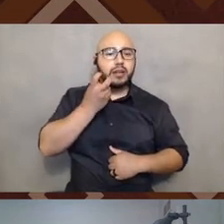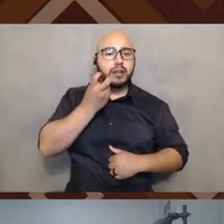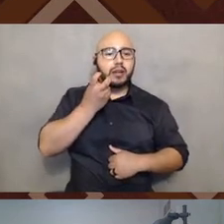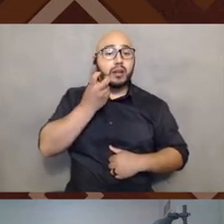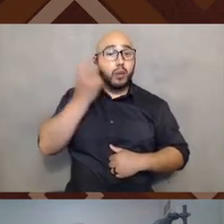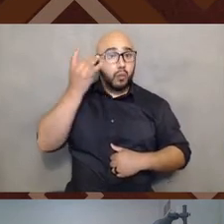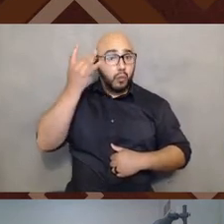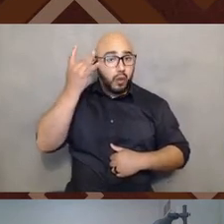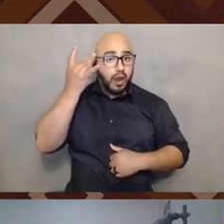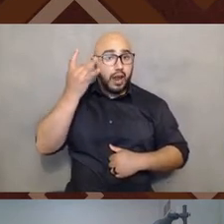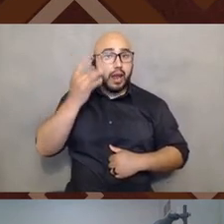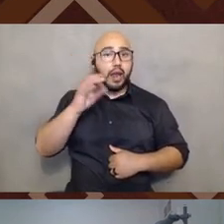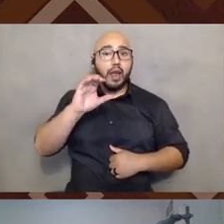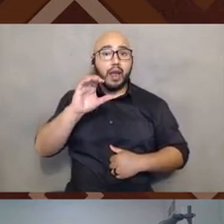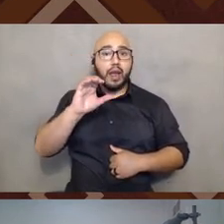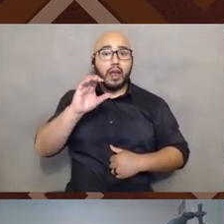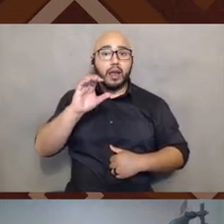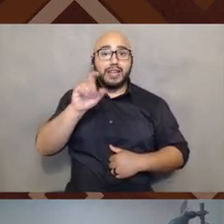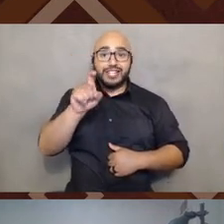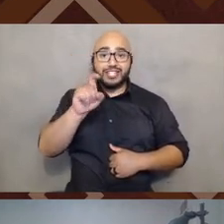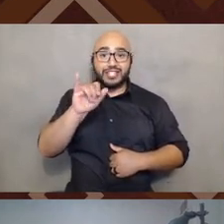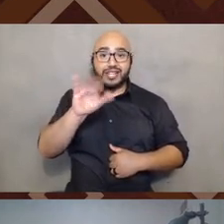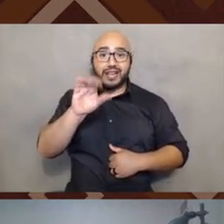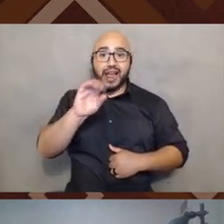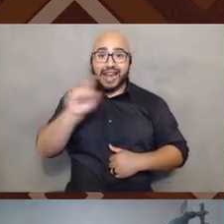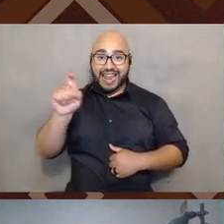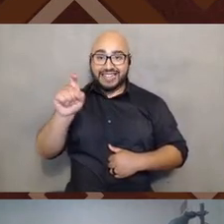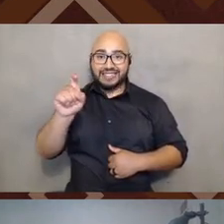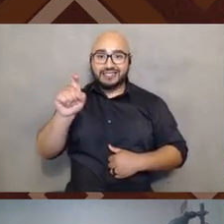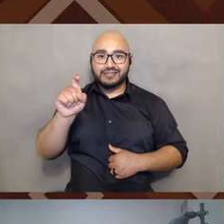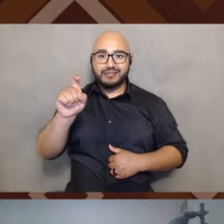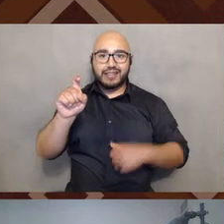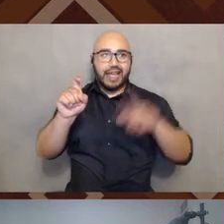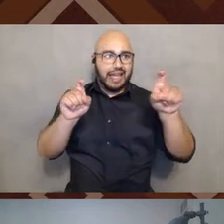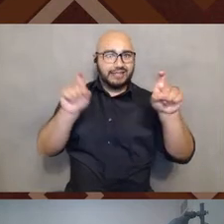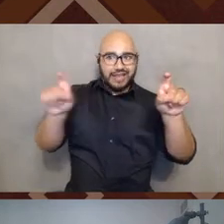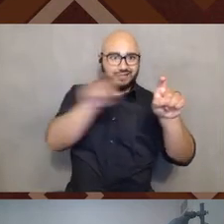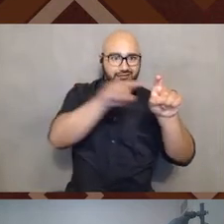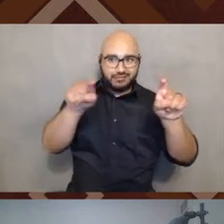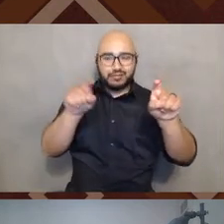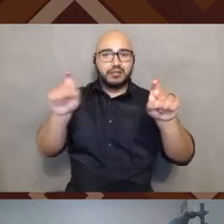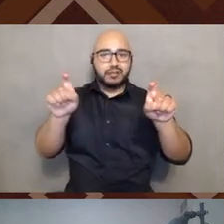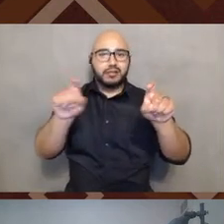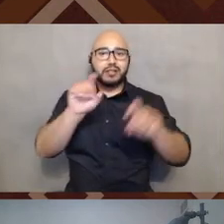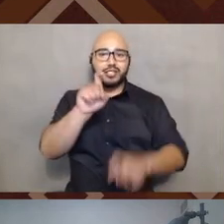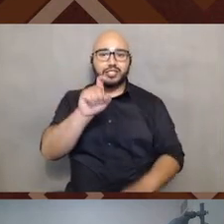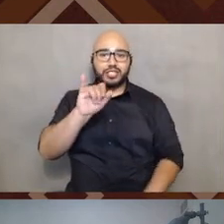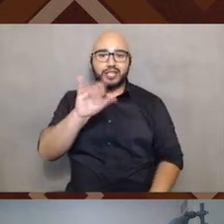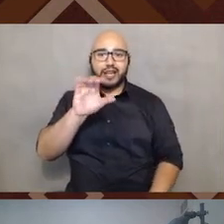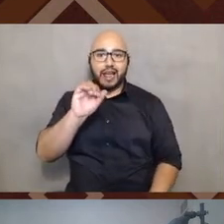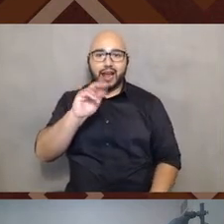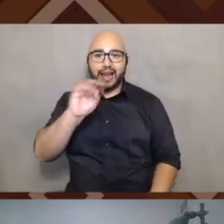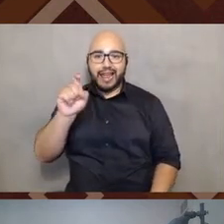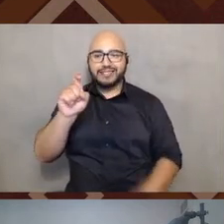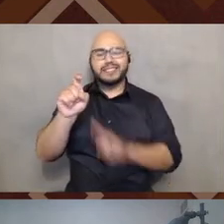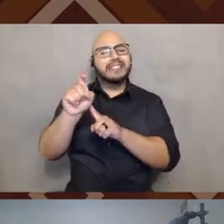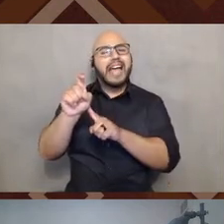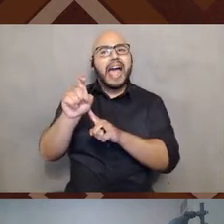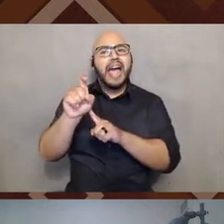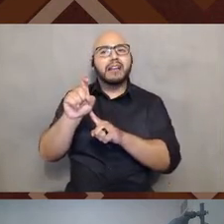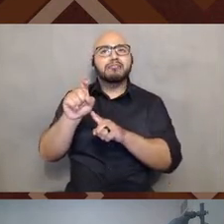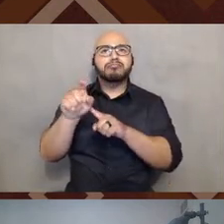that, that Chicanx with an X on both ends is, um, is again, I think embracing some of those same ideas